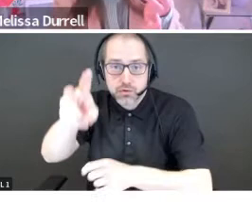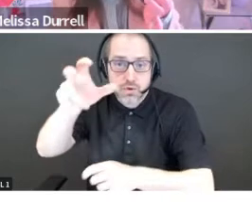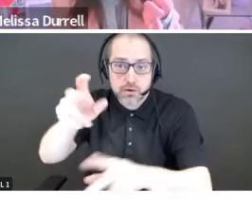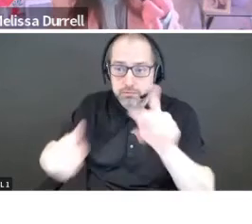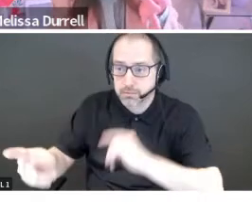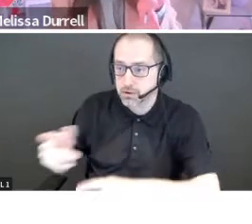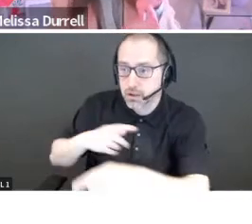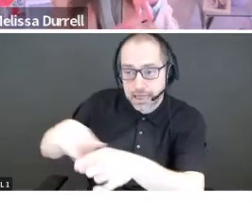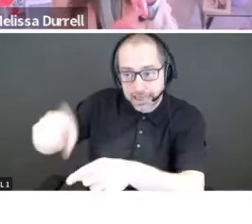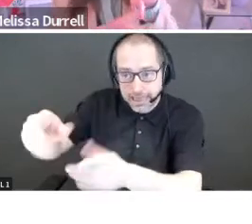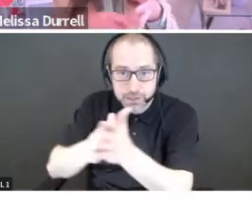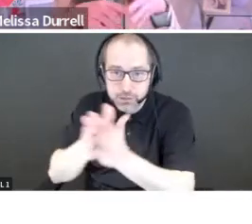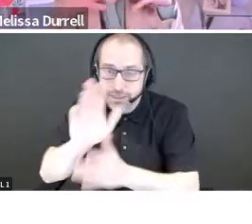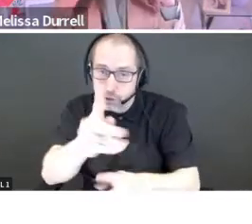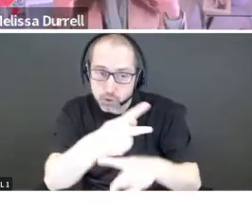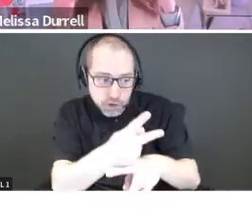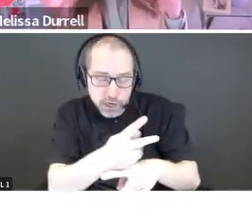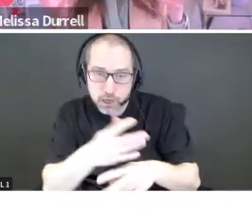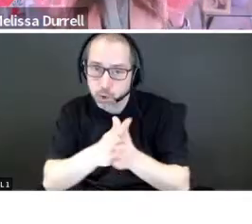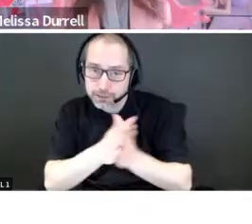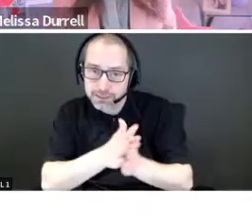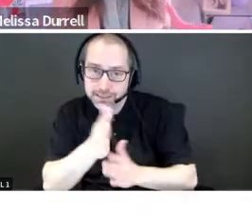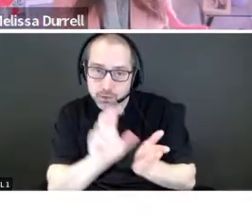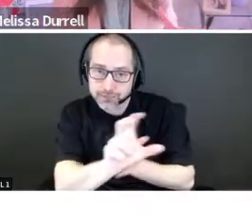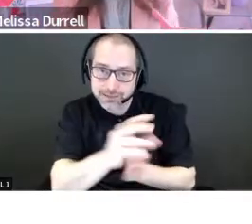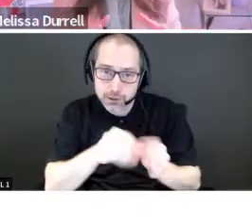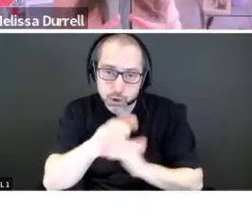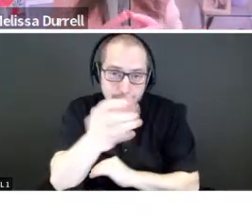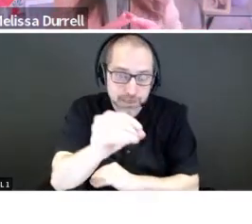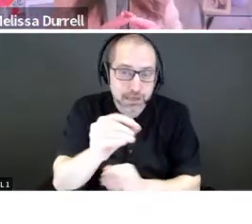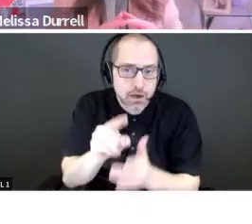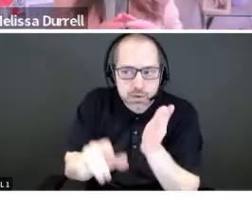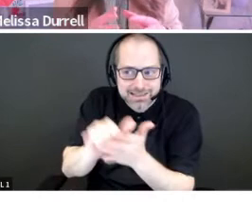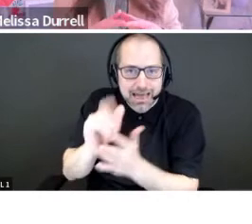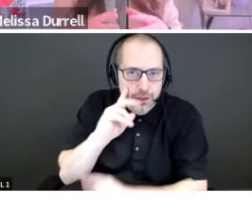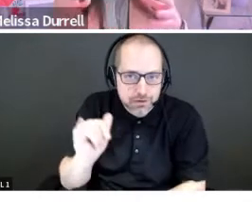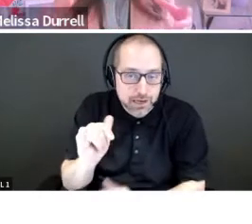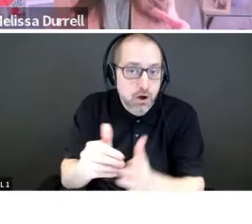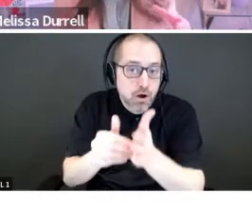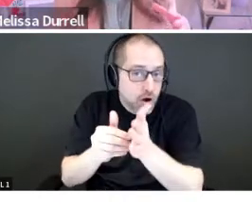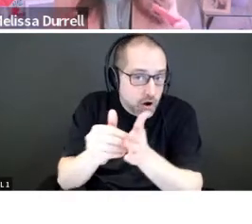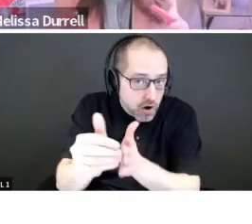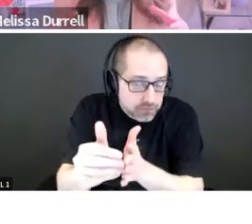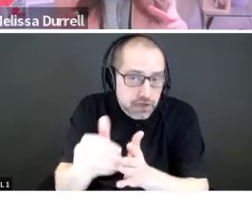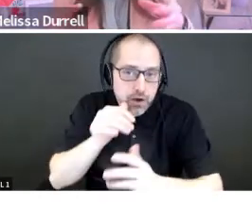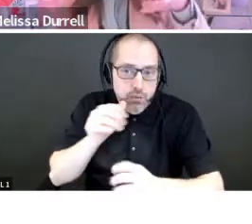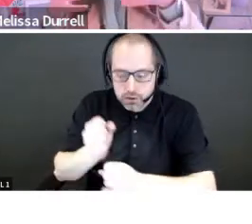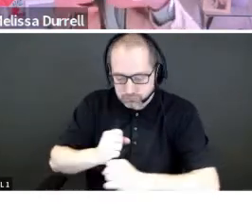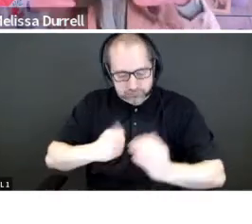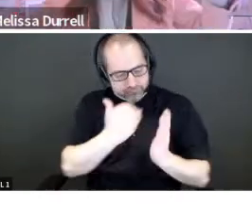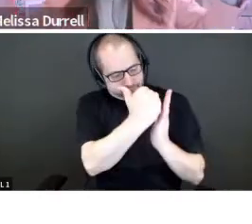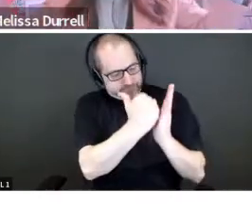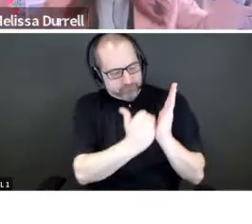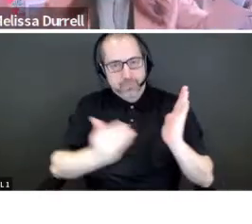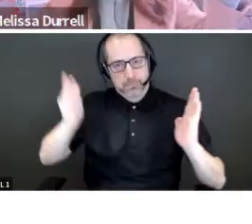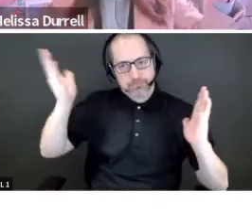product. Some of them might be interested in investing in your company. So what does that look like? And, you know, oftentimes I'll say, we'll build a pitch deck, but